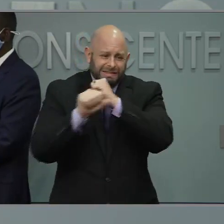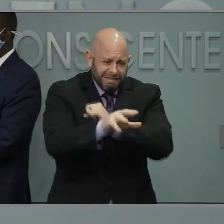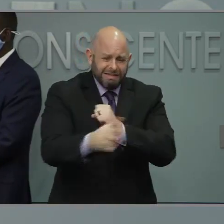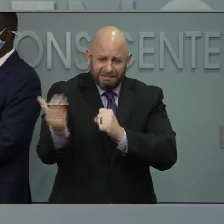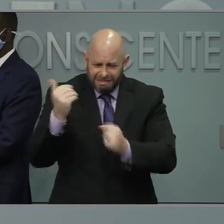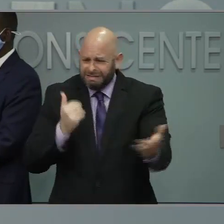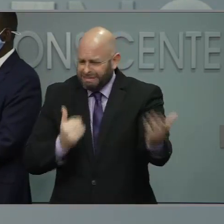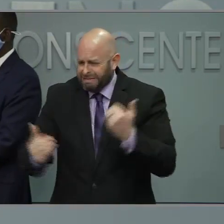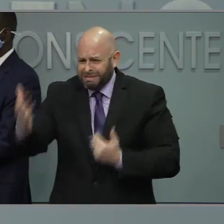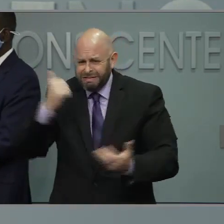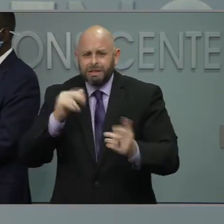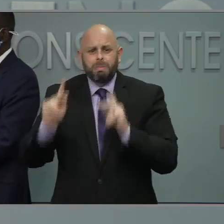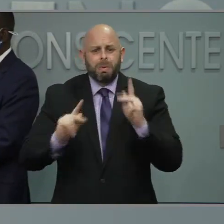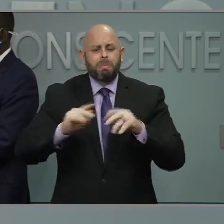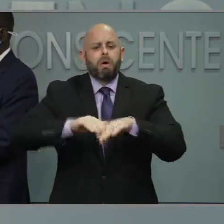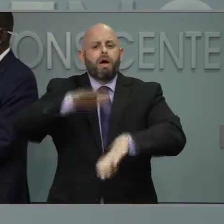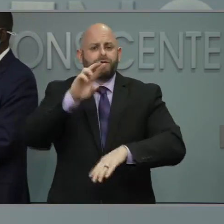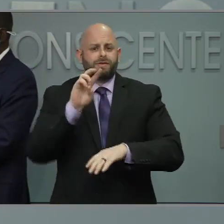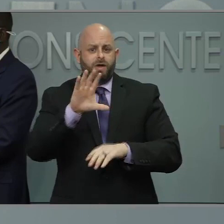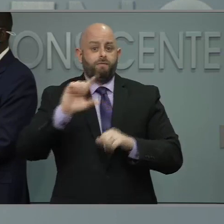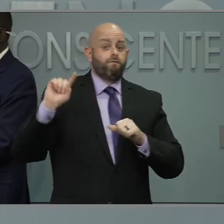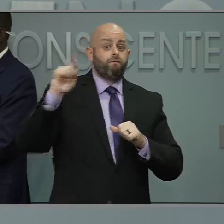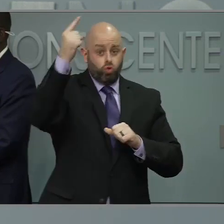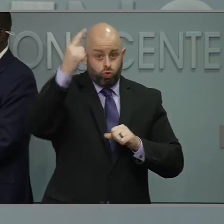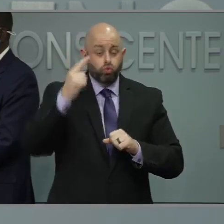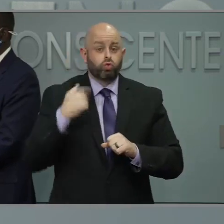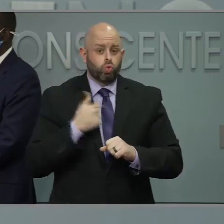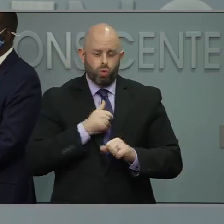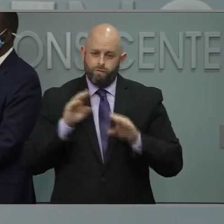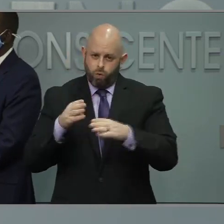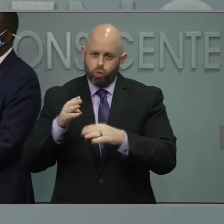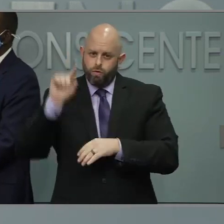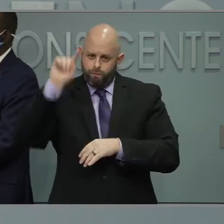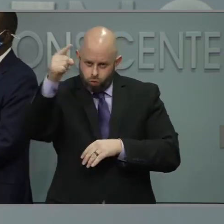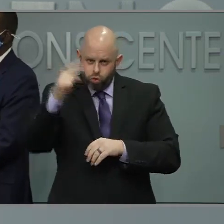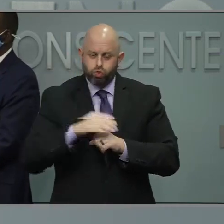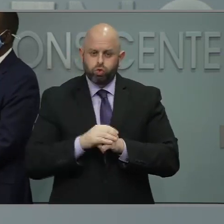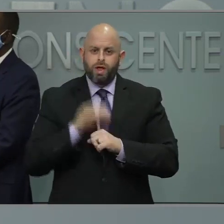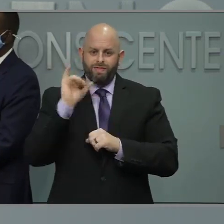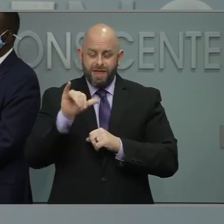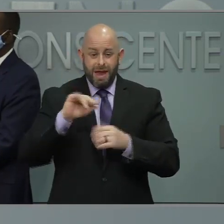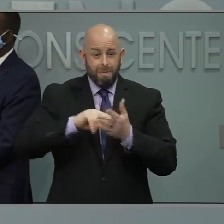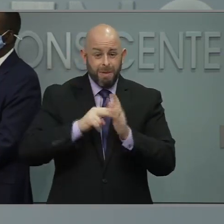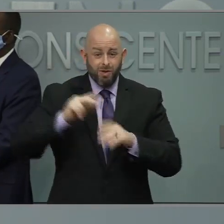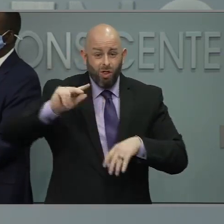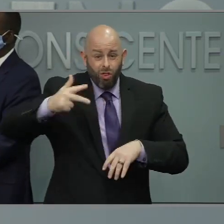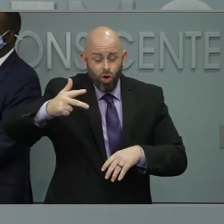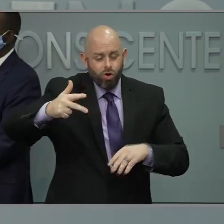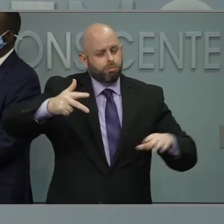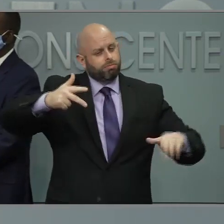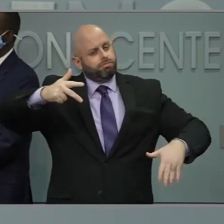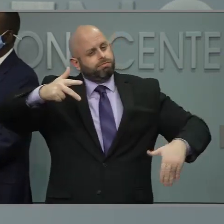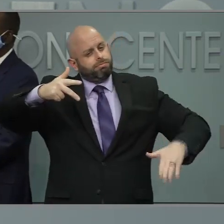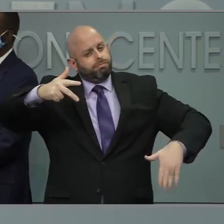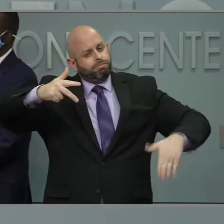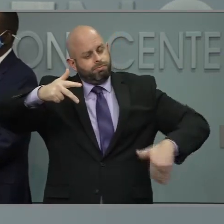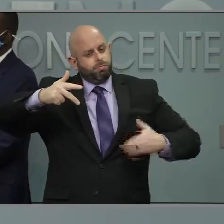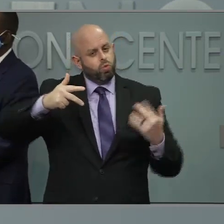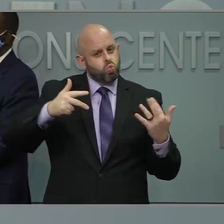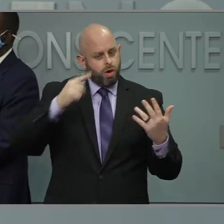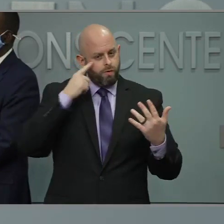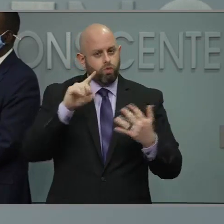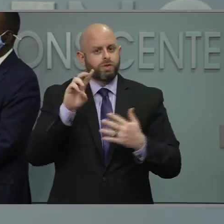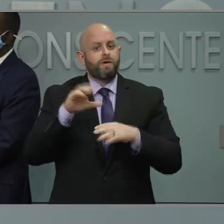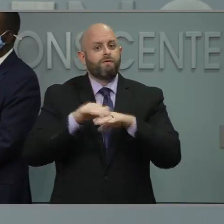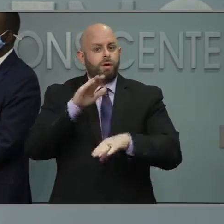them vaccines and getting out, particularly as we've been talking about today, both in a speedy and equitable way across the state.